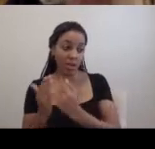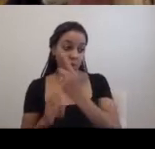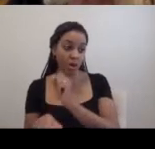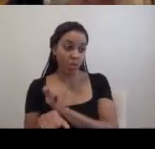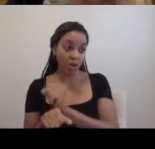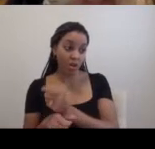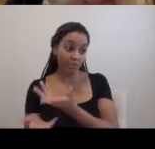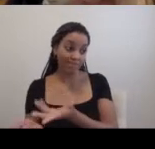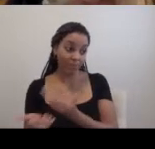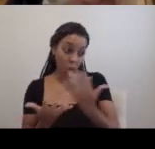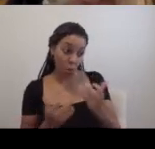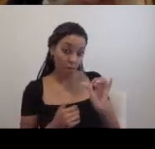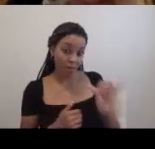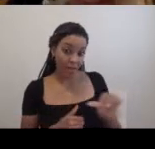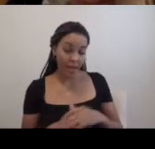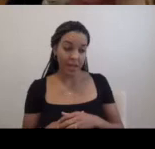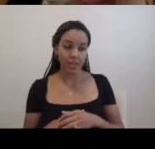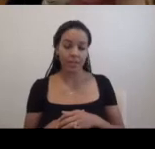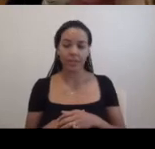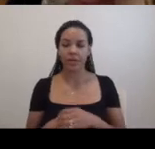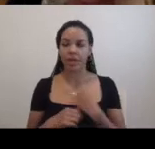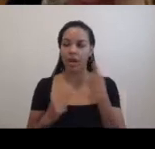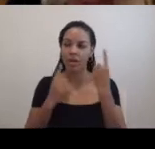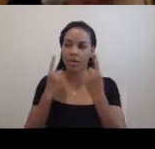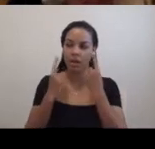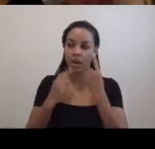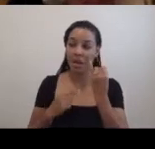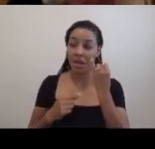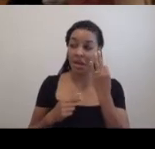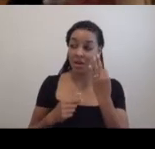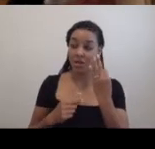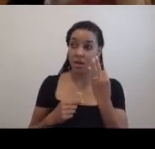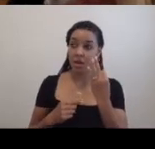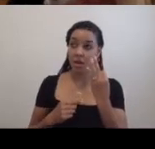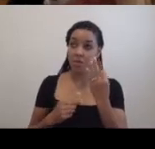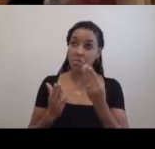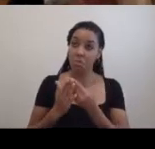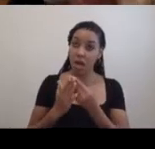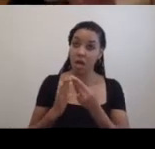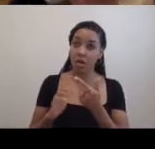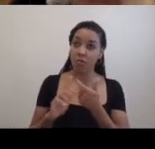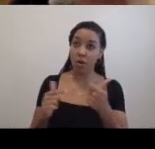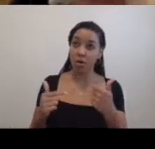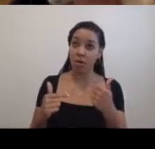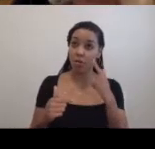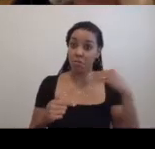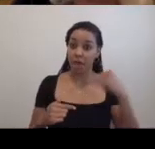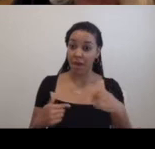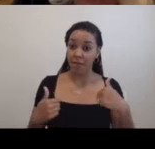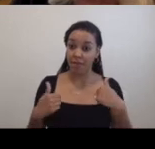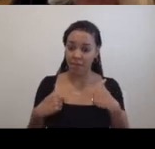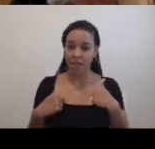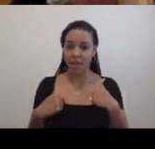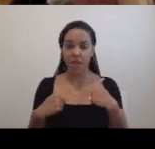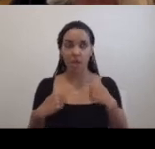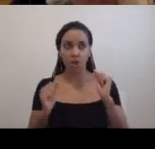So I thought if funding for someone like me could come out of the mayor's overall executive